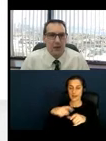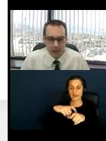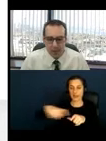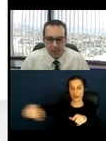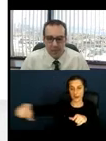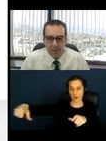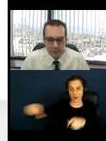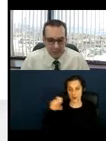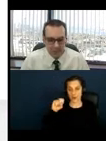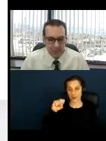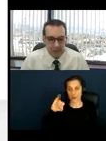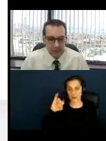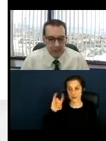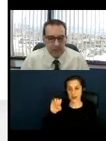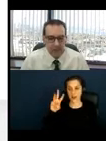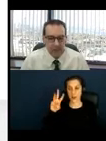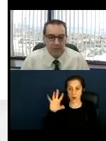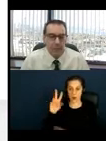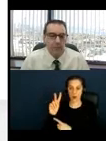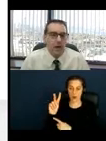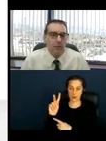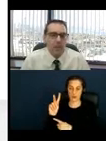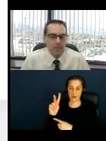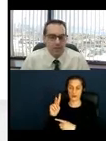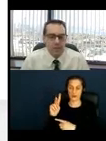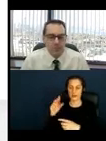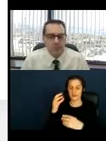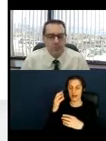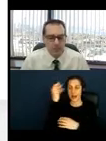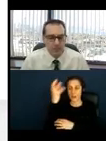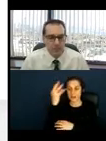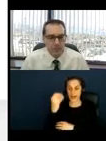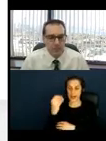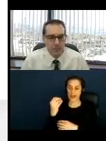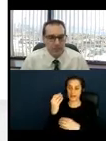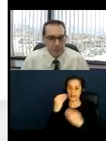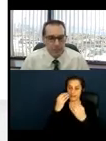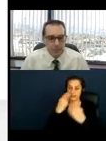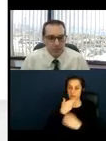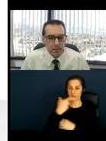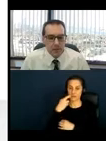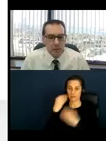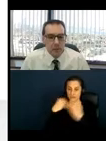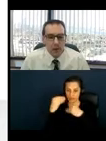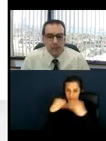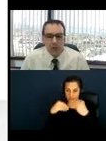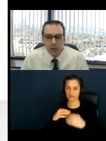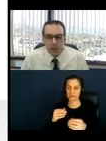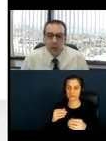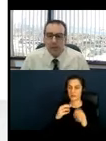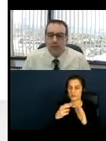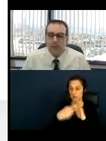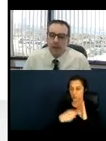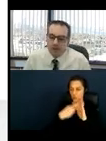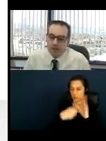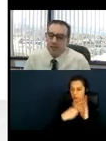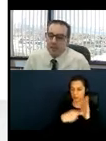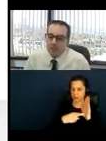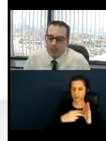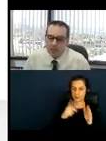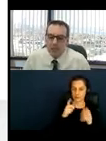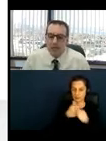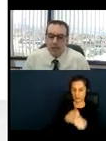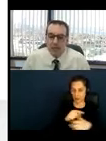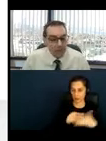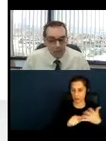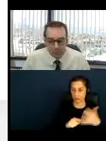for outdoor dining and seating and some of the obligations that must be considered. So while I'm not going to be able to cover every single